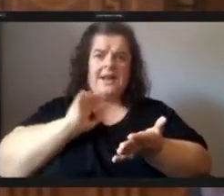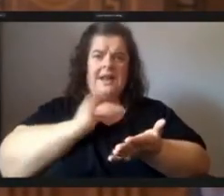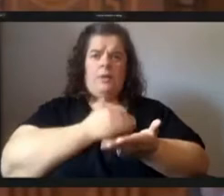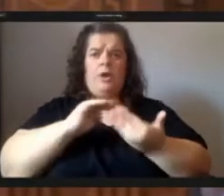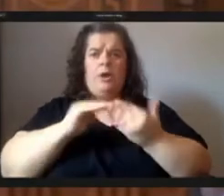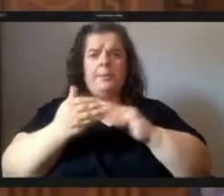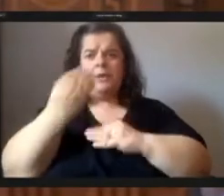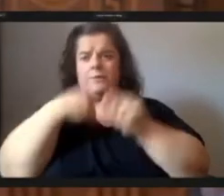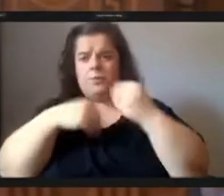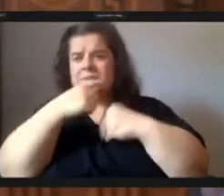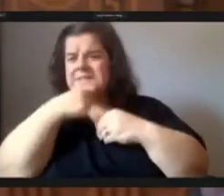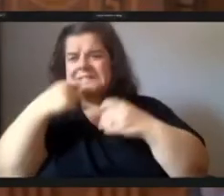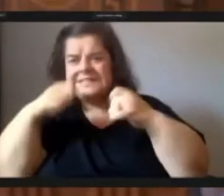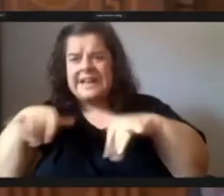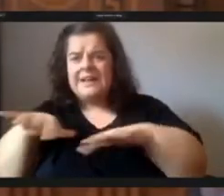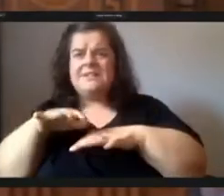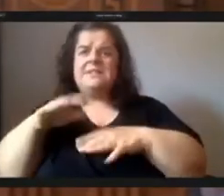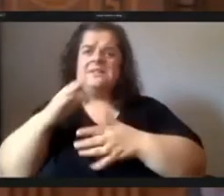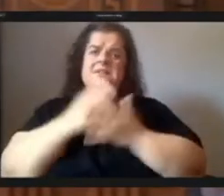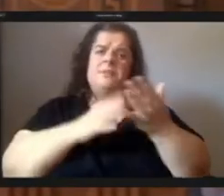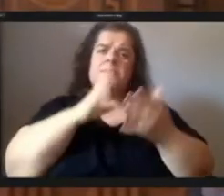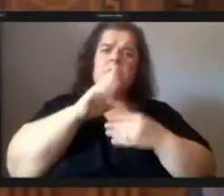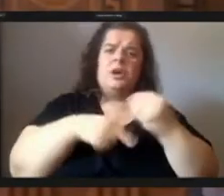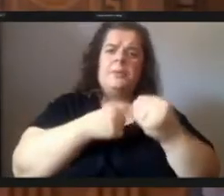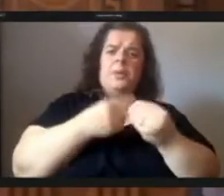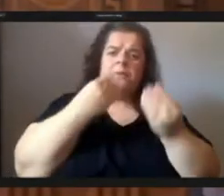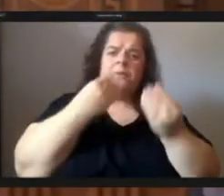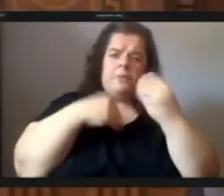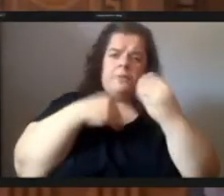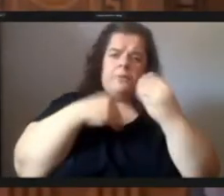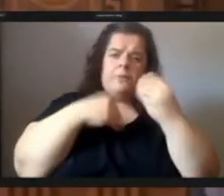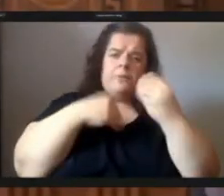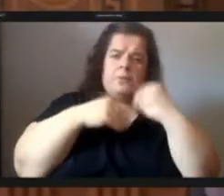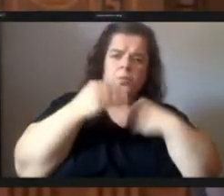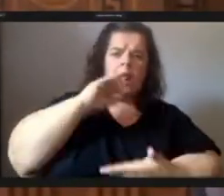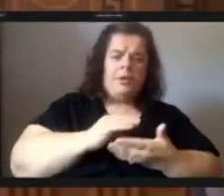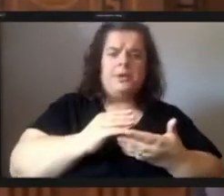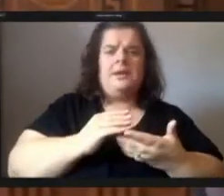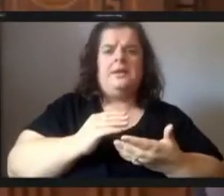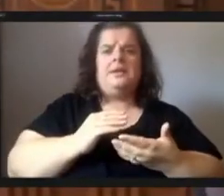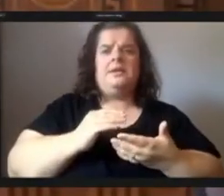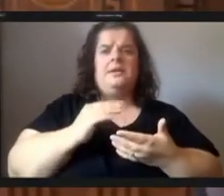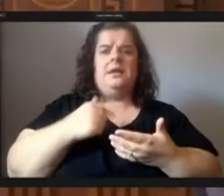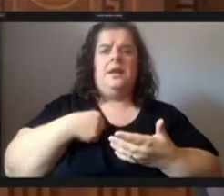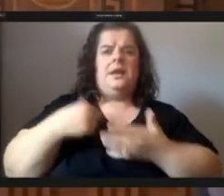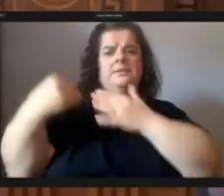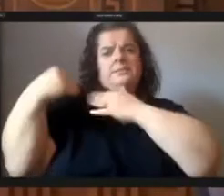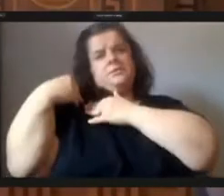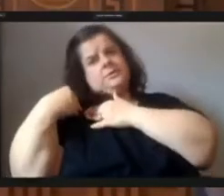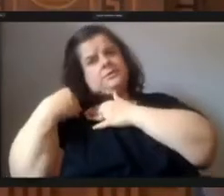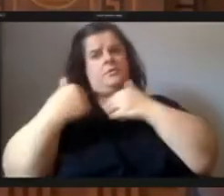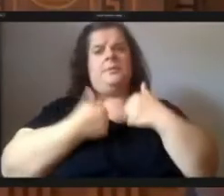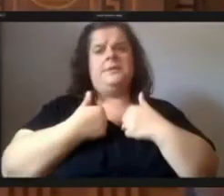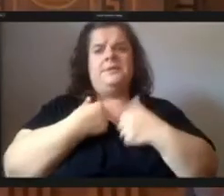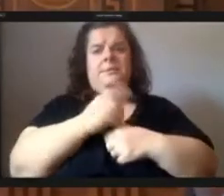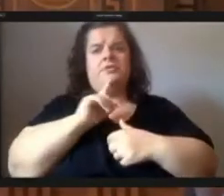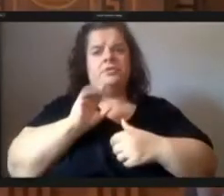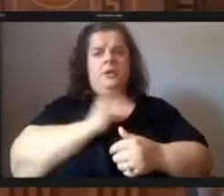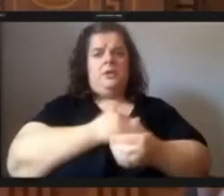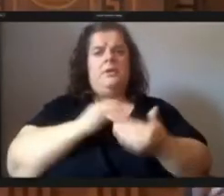some talk about food apartheid i have taken it on myself to make sure our community is in good health